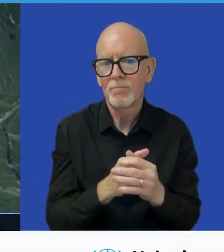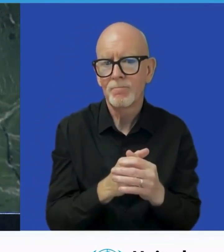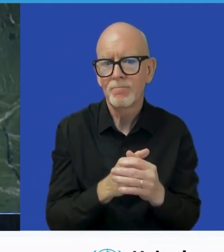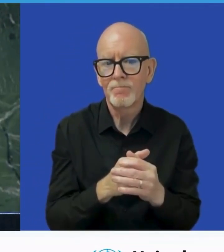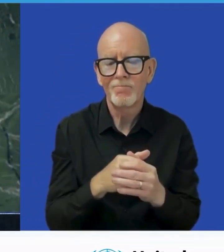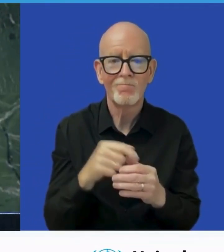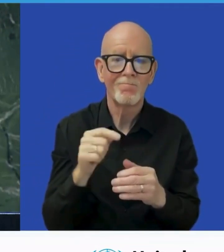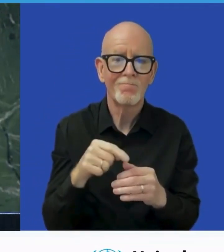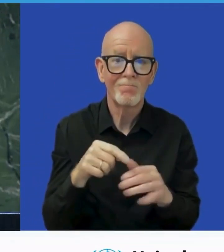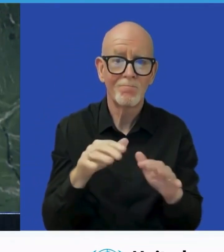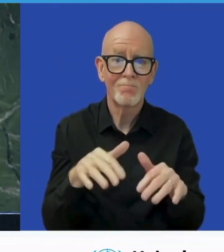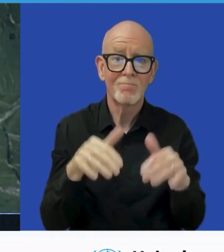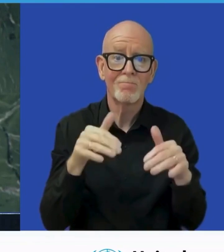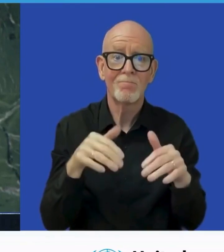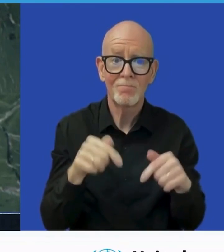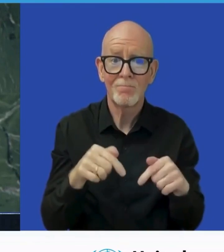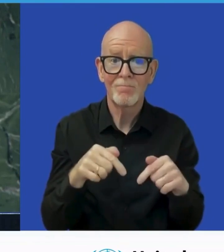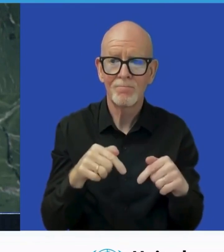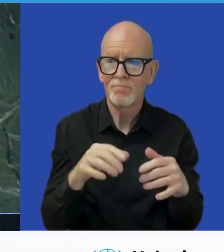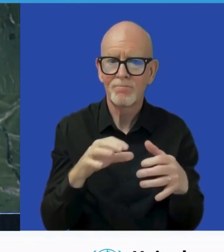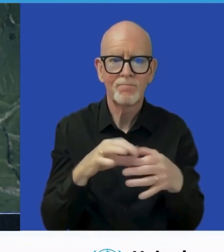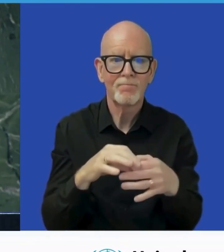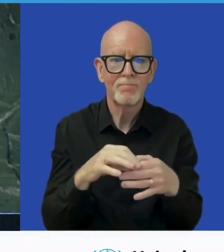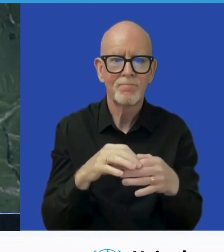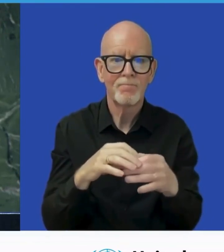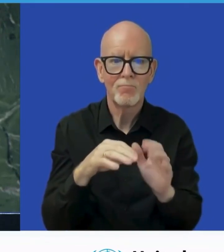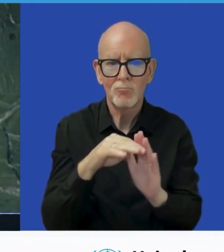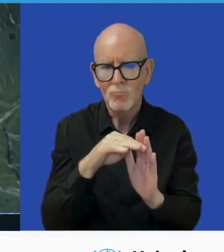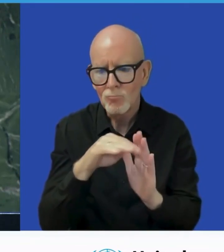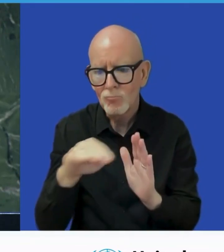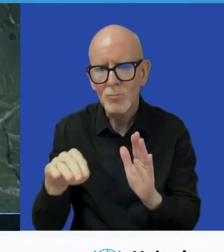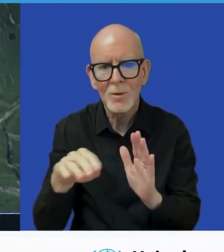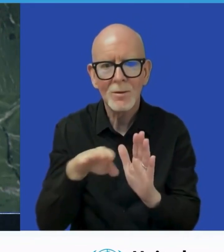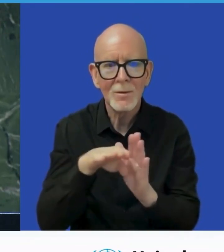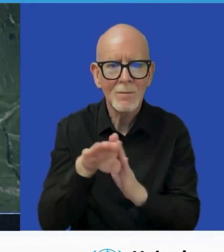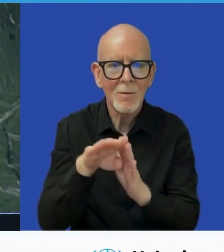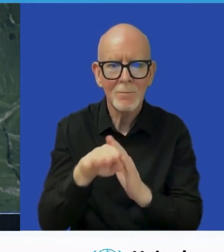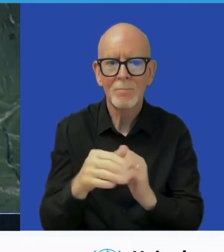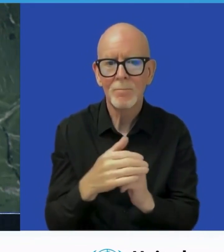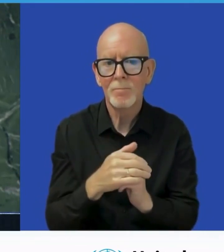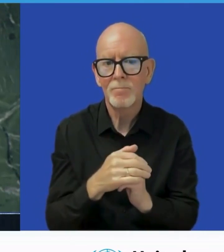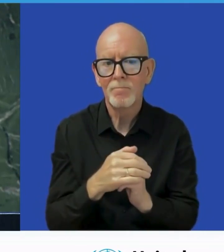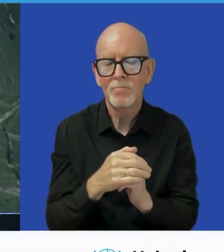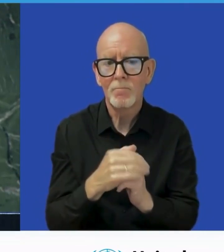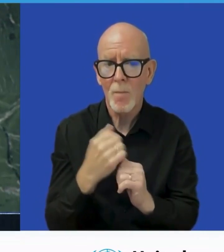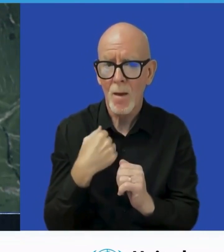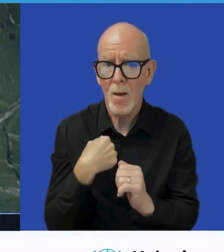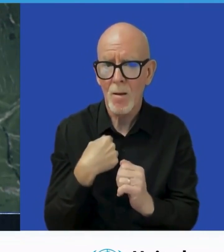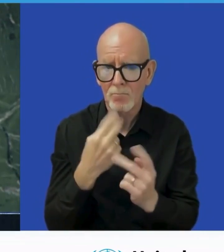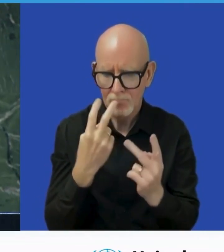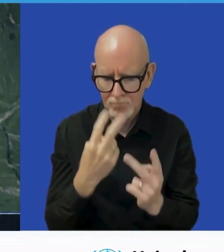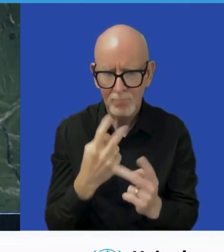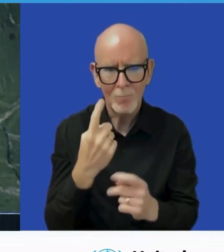of the 2023 Sustainable Development Goals Political Declaration.